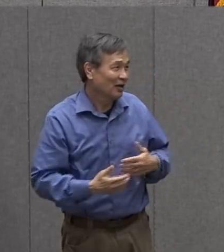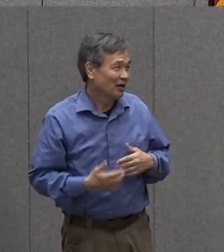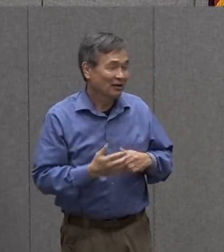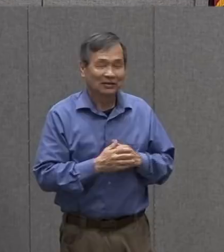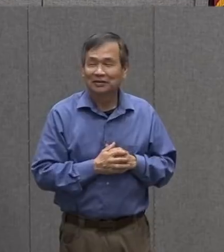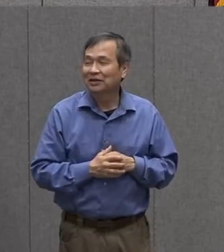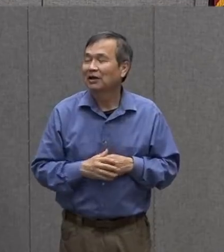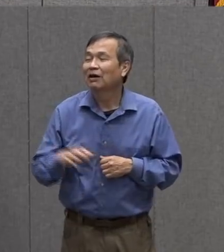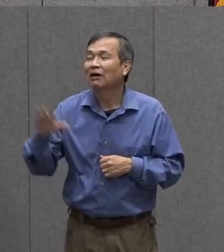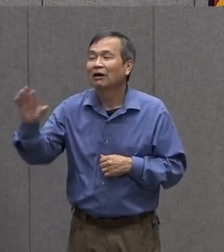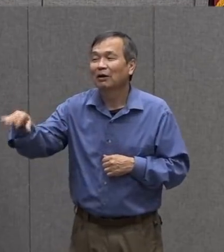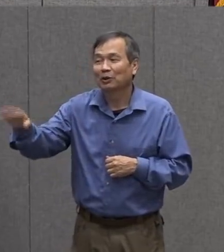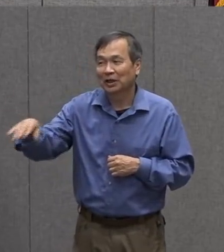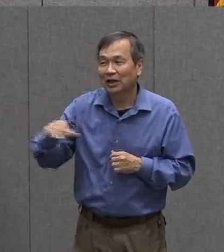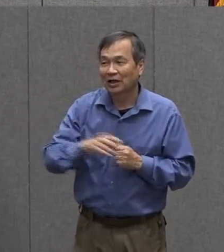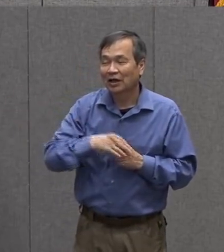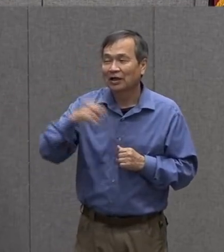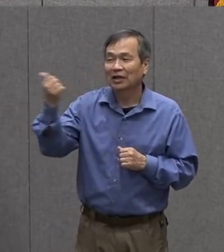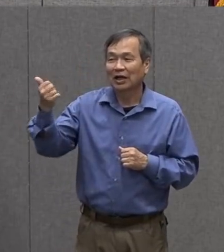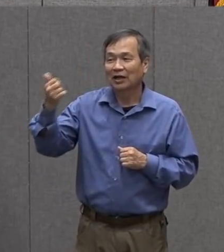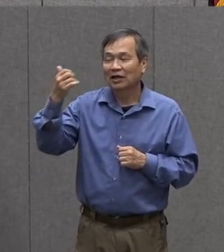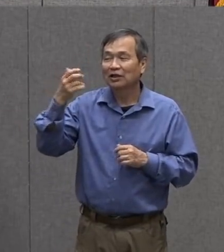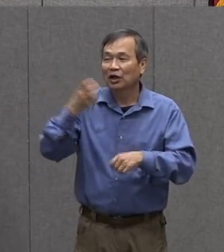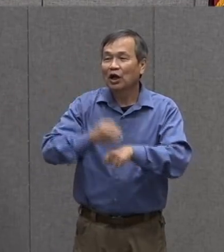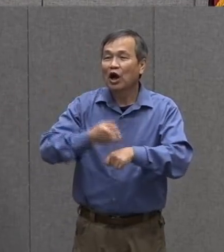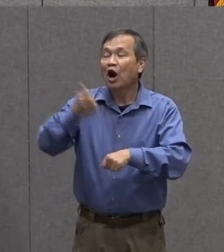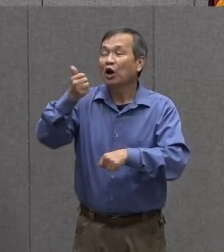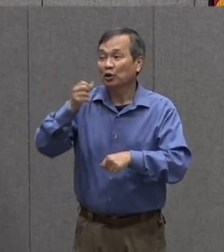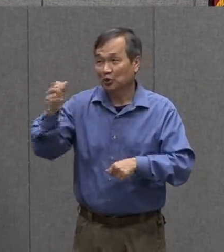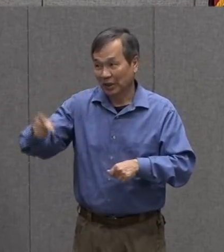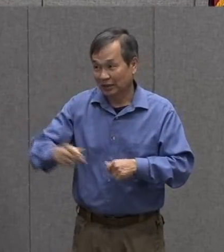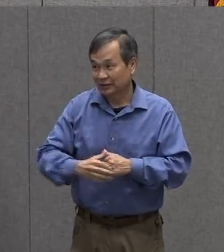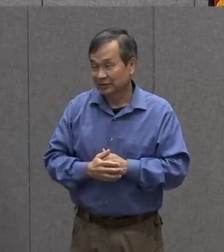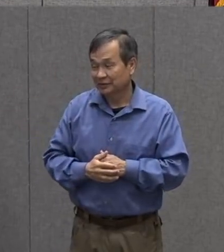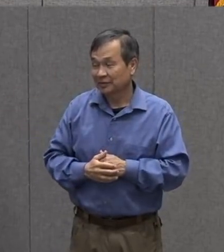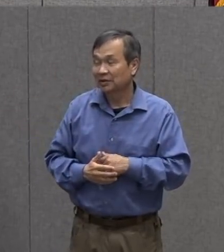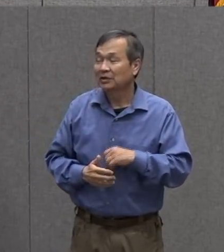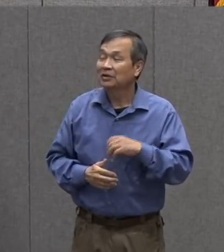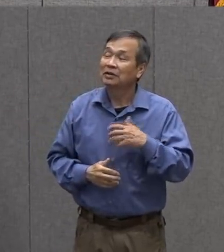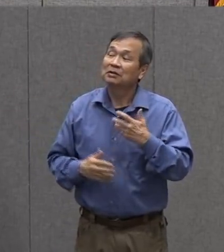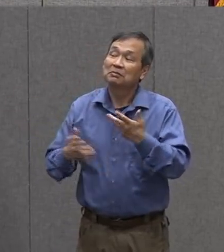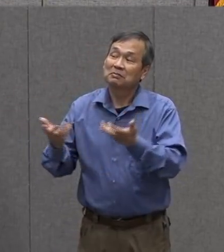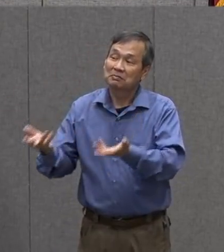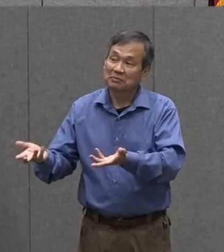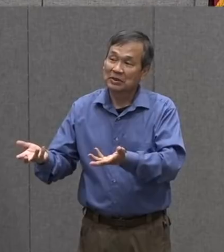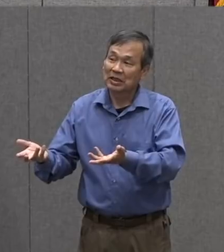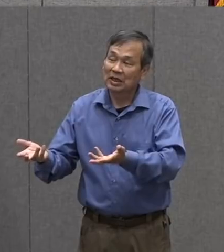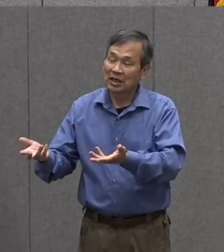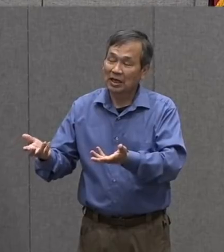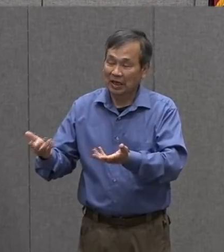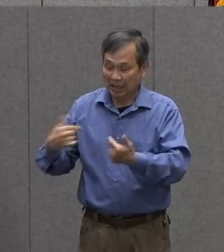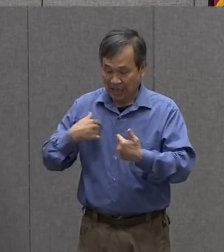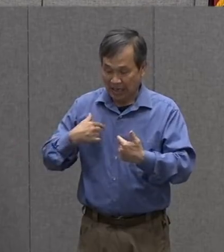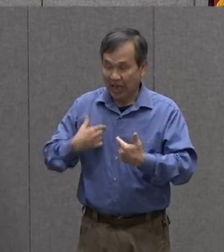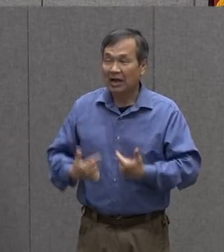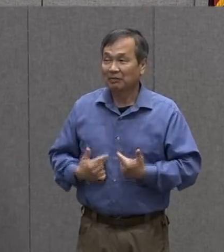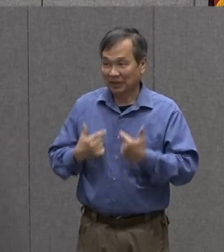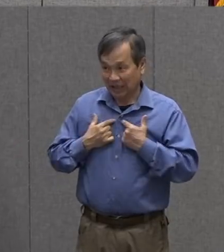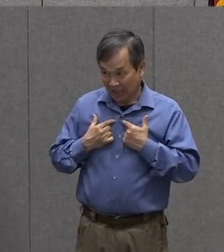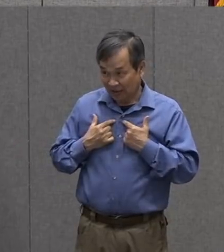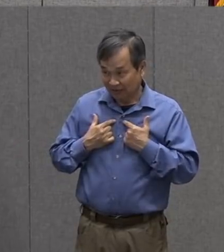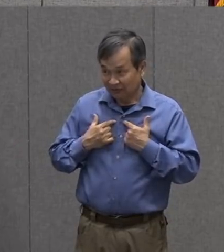here comes something a little bit harder miss Roxanne I'm still a living thing